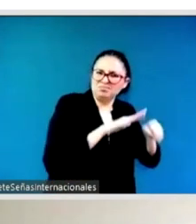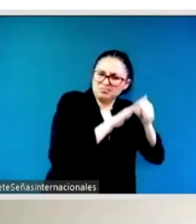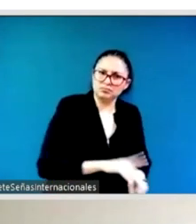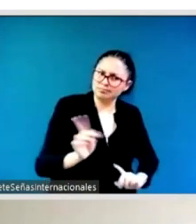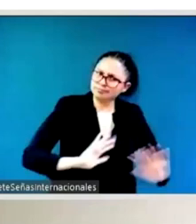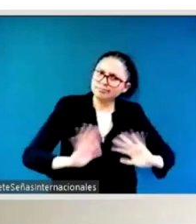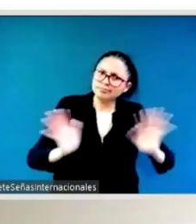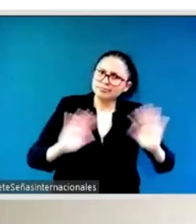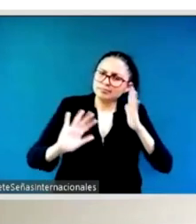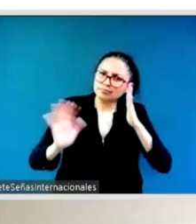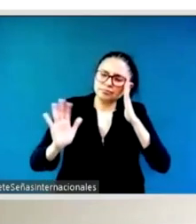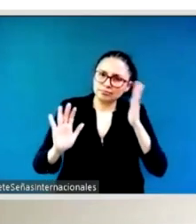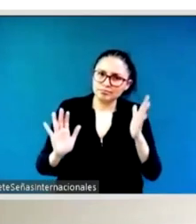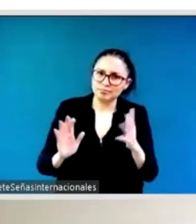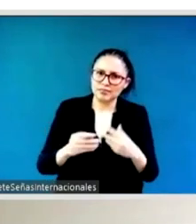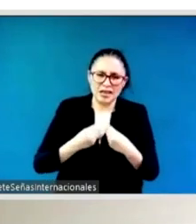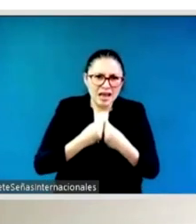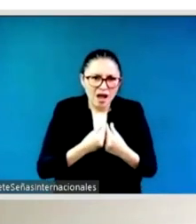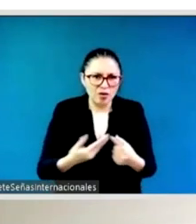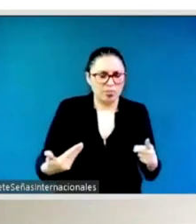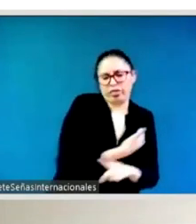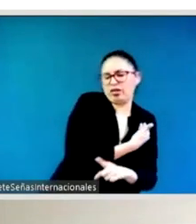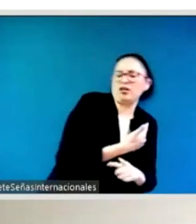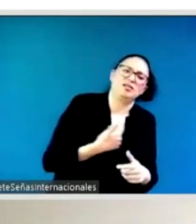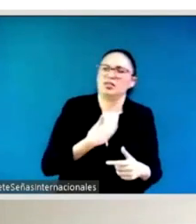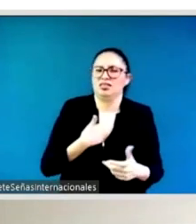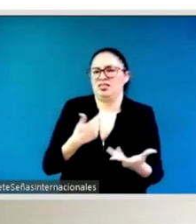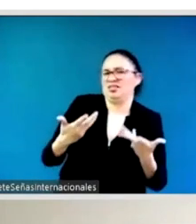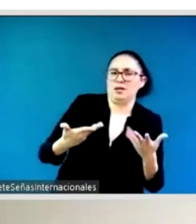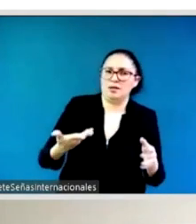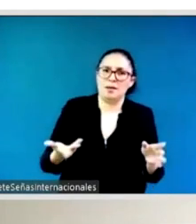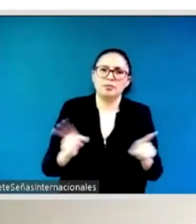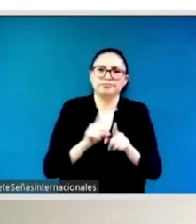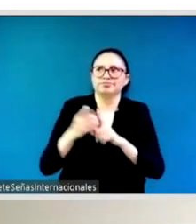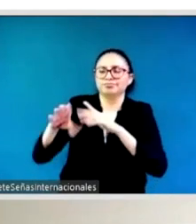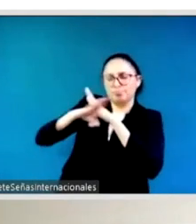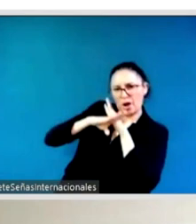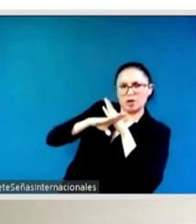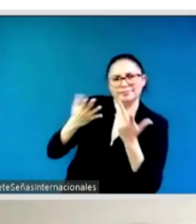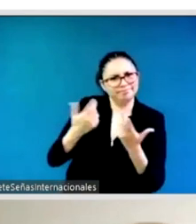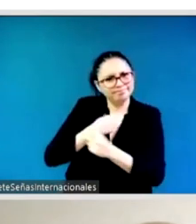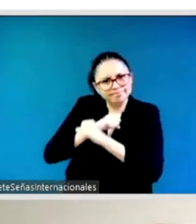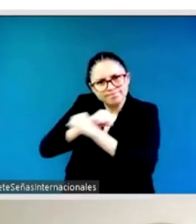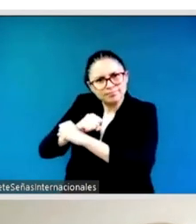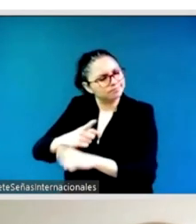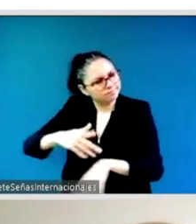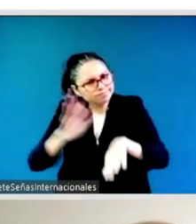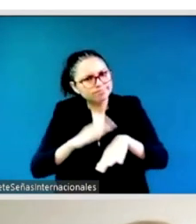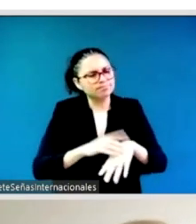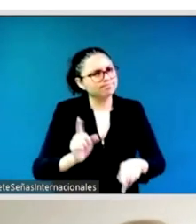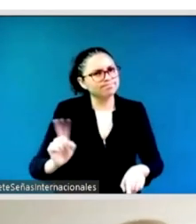to address the harmful narratives and stereotypes that often you know create a hostile